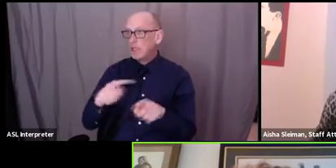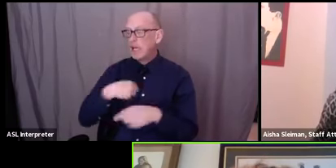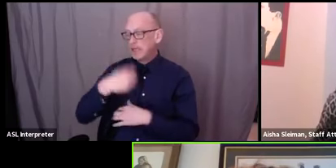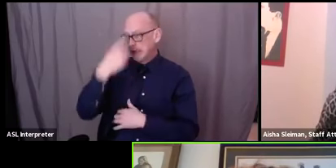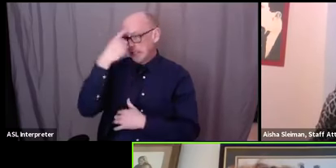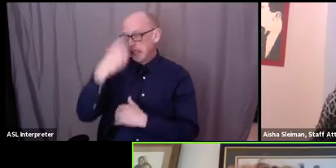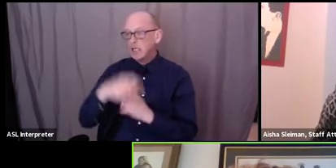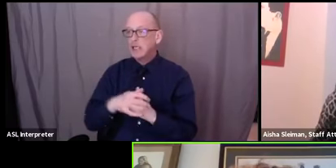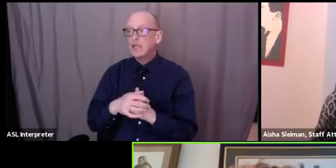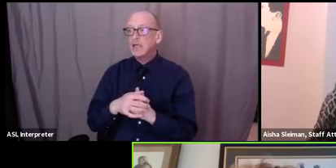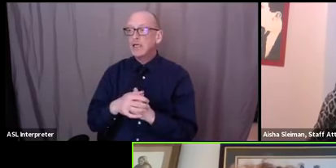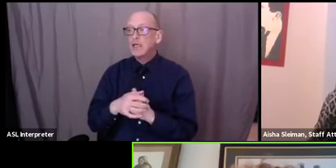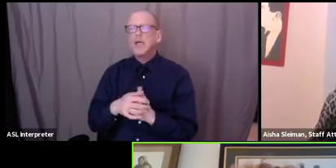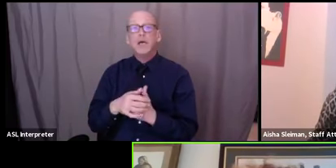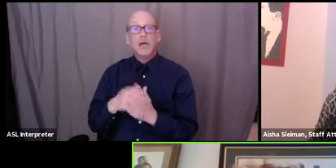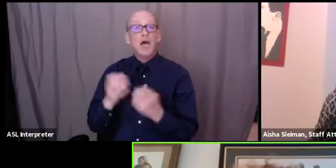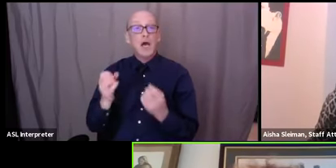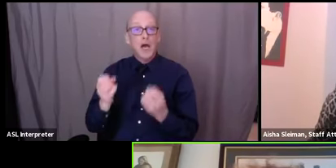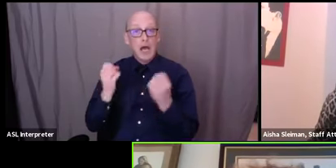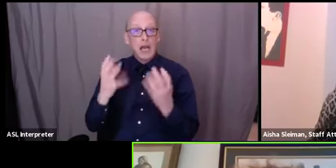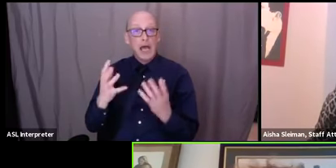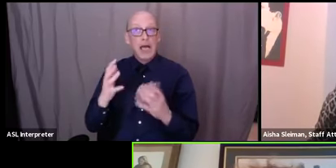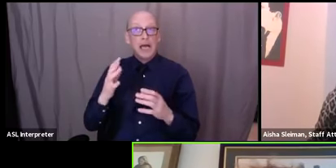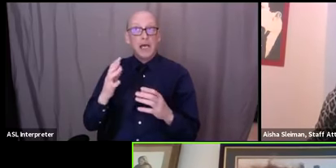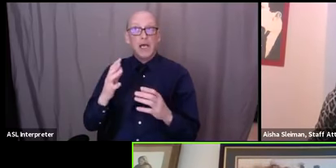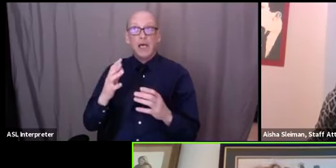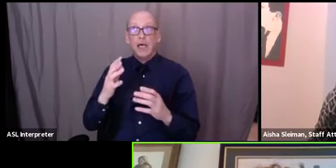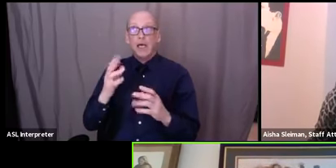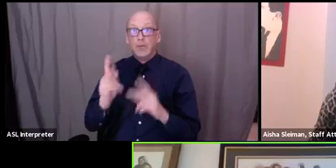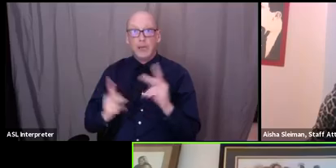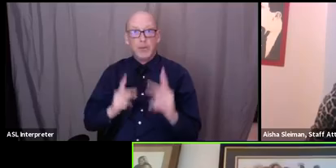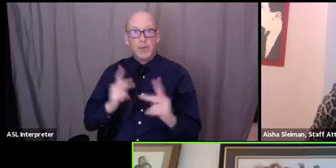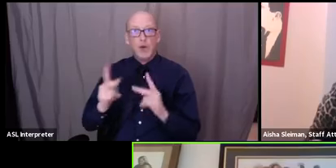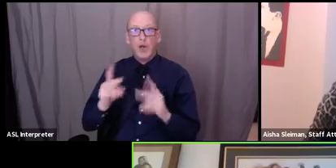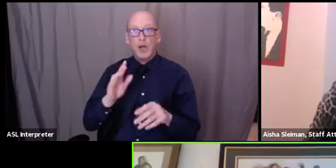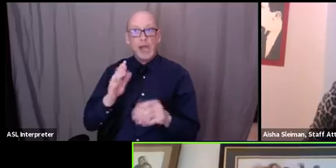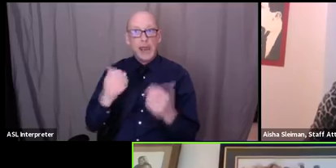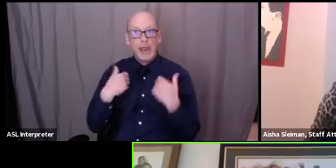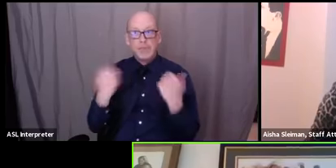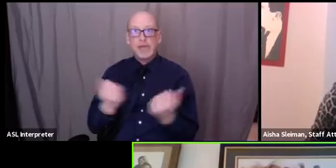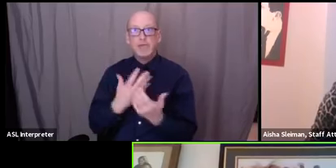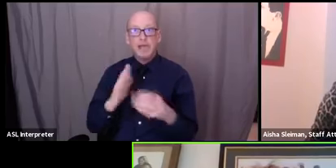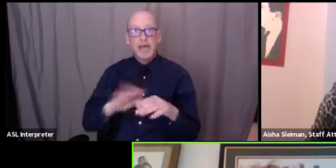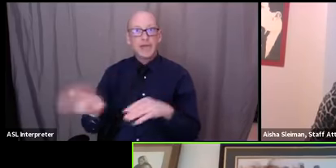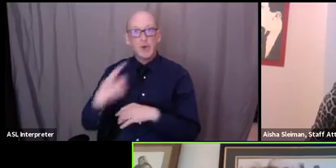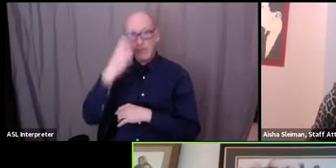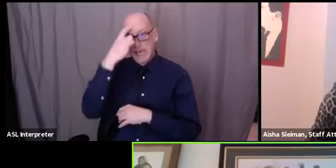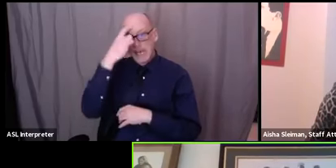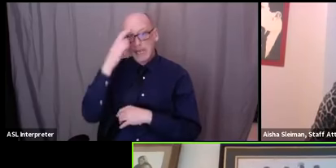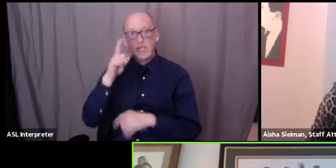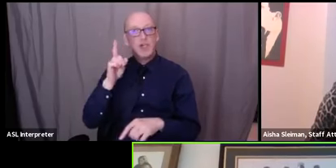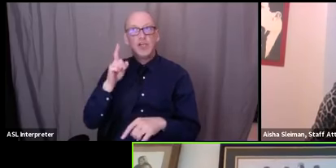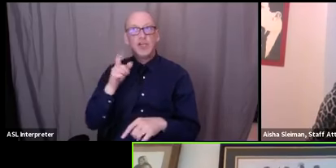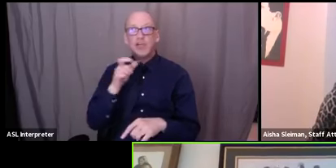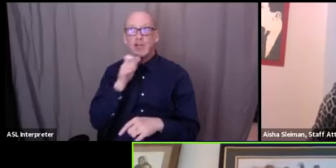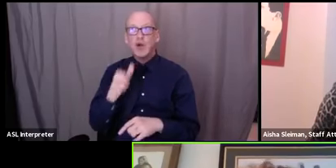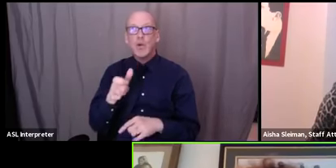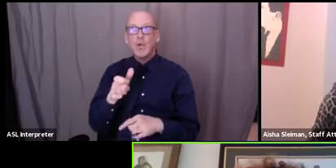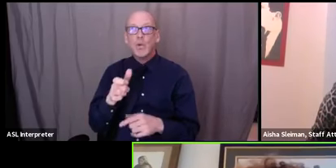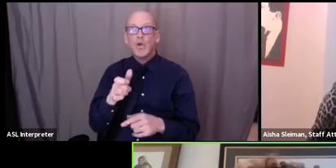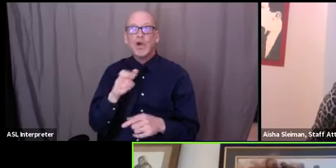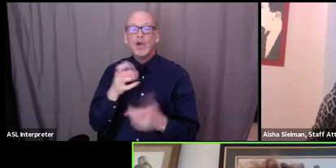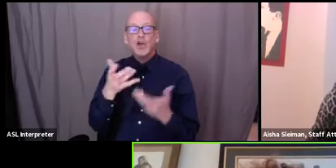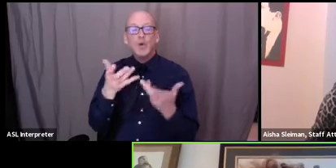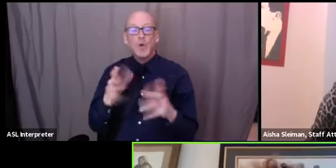even though there's a lot on everybody's plate right now you don't want to think about one more thing that you have to fight for this is